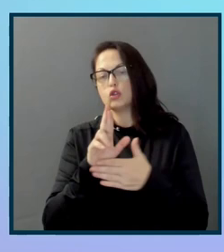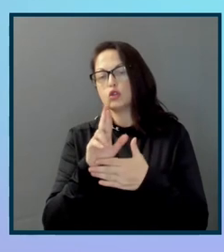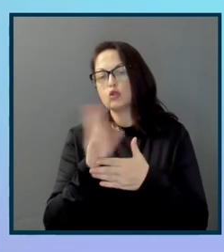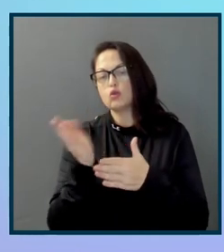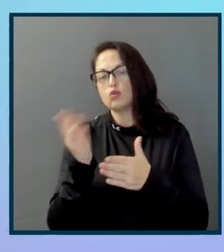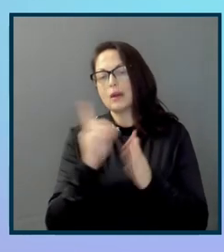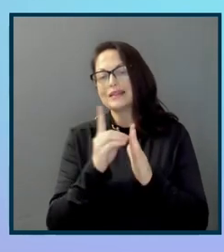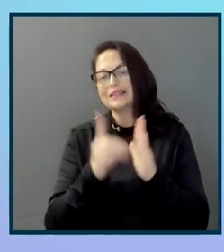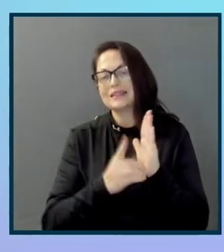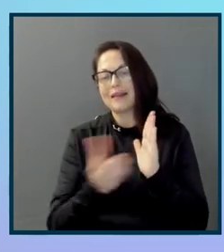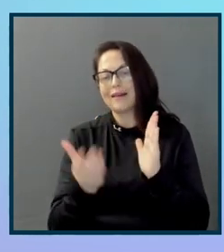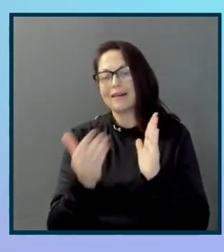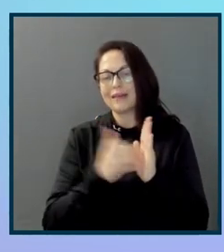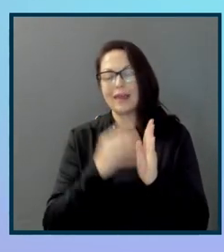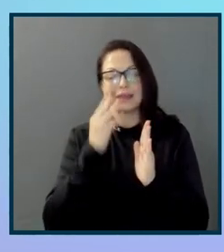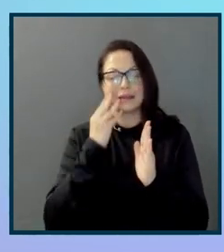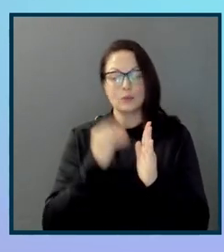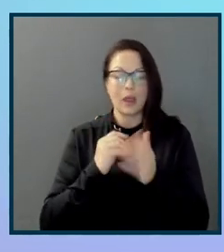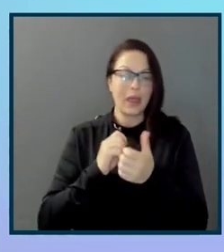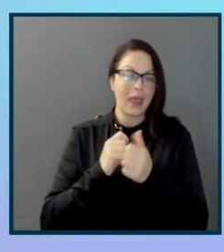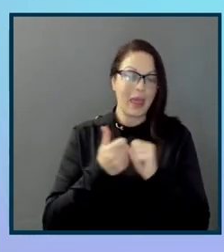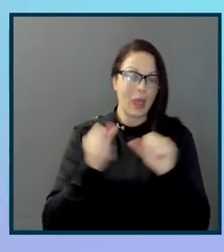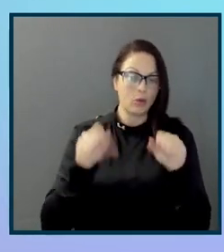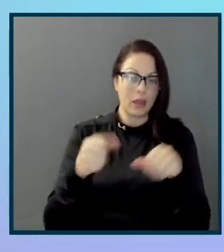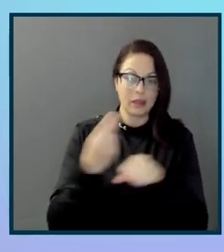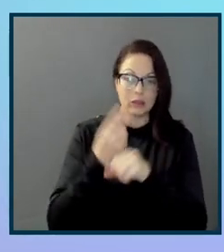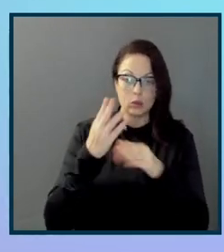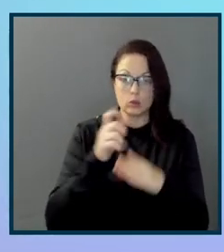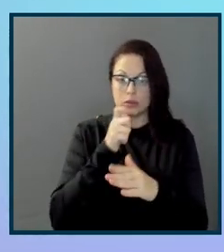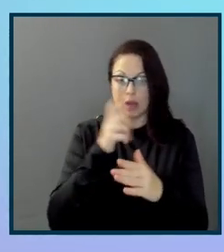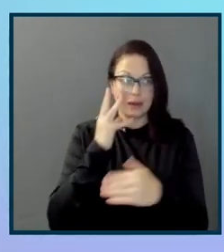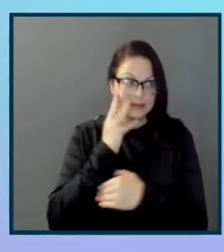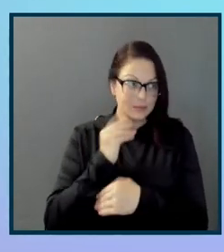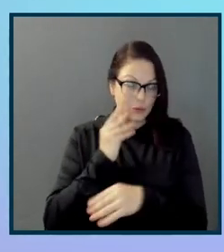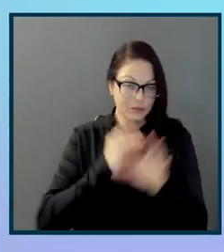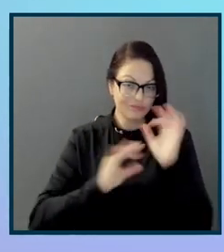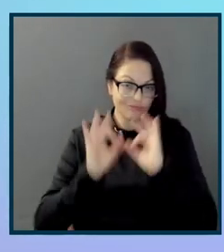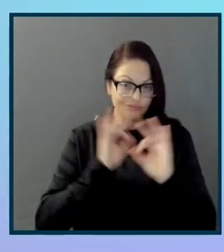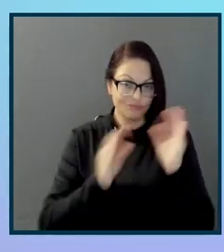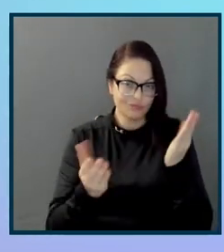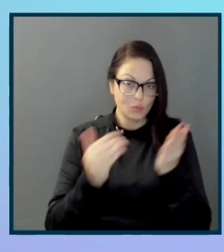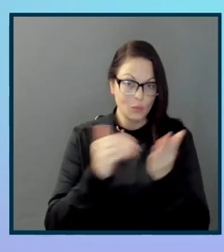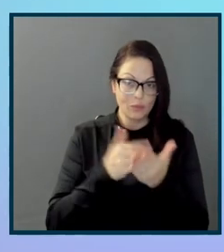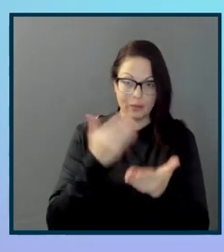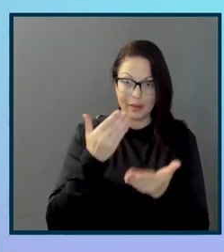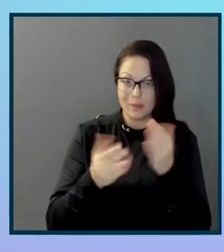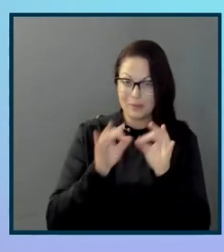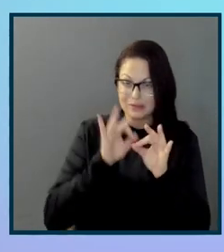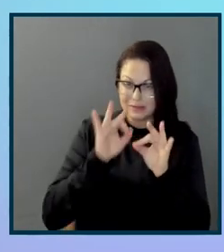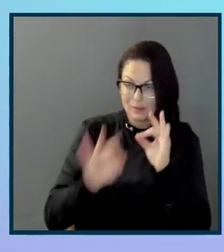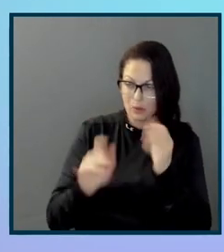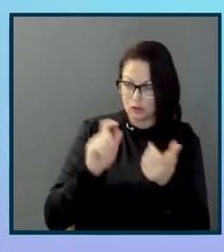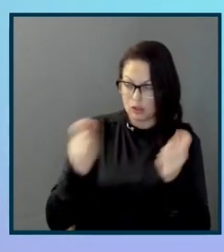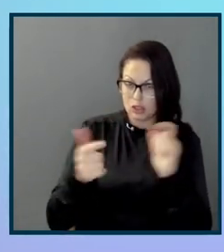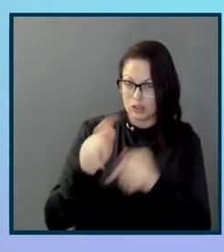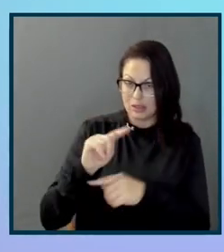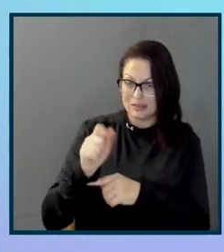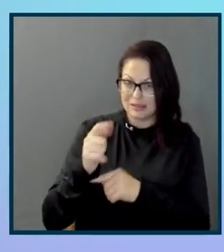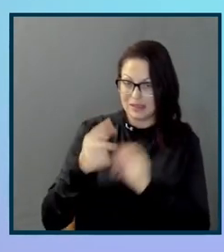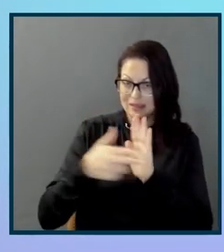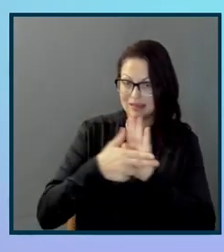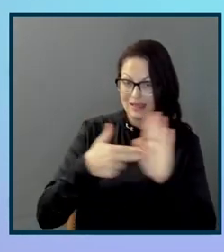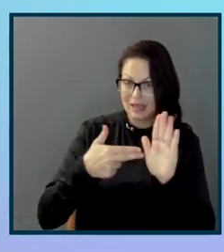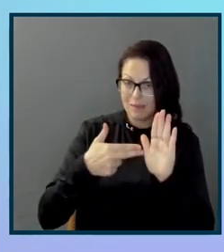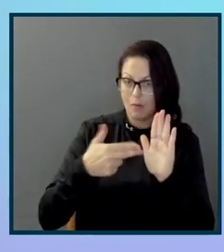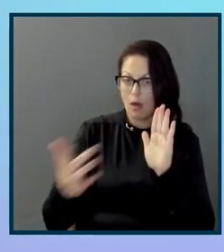users did not encounter those frustrations? So, maybe it's something as simple as changing the text label on a button. Maybe it's